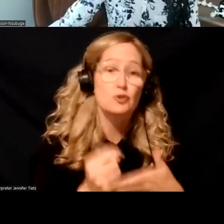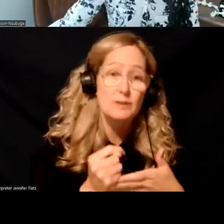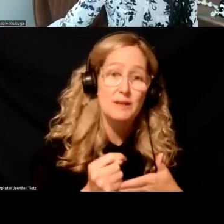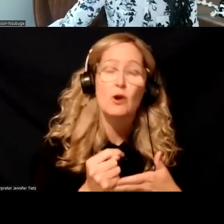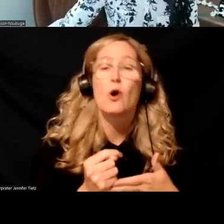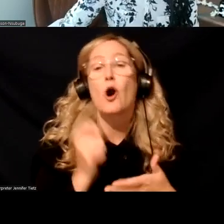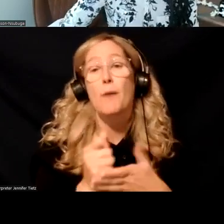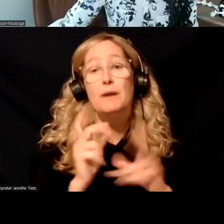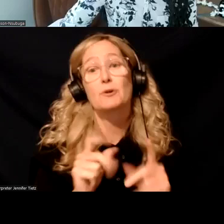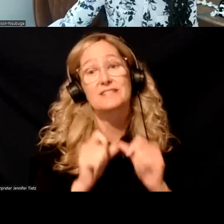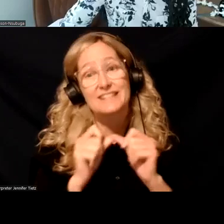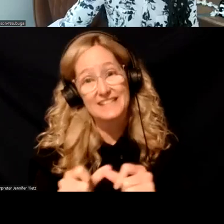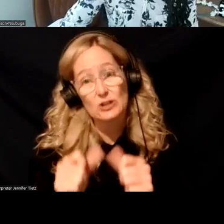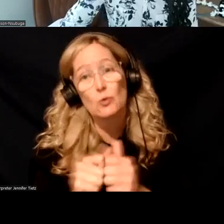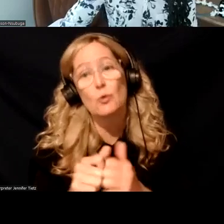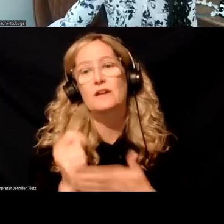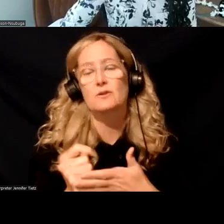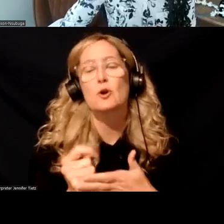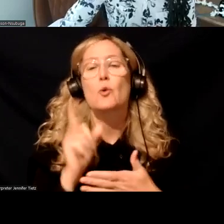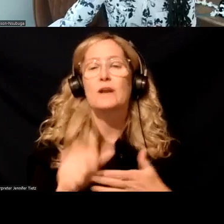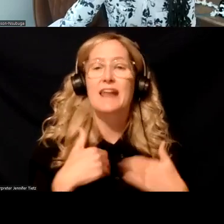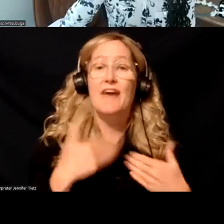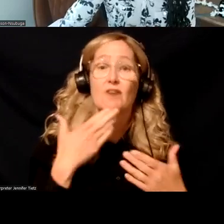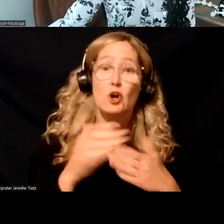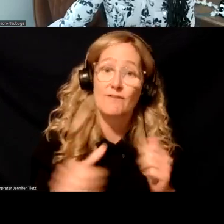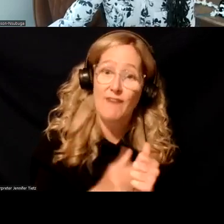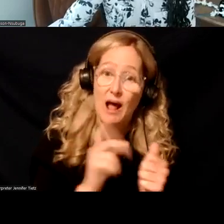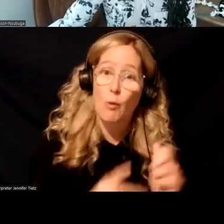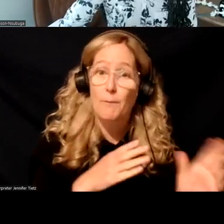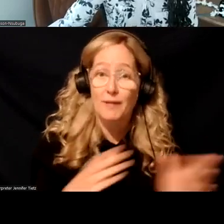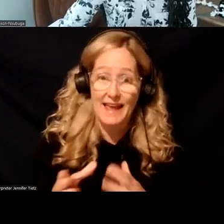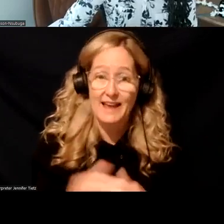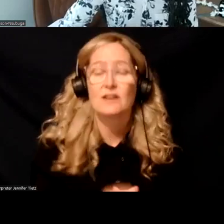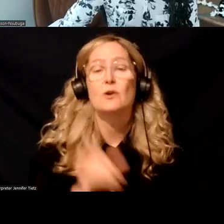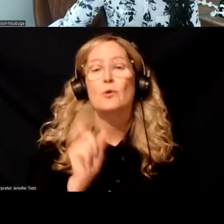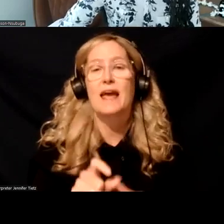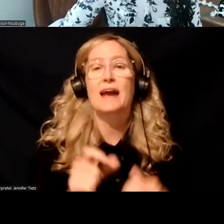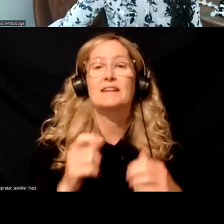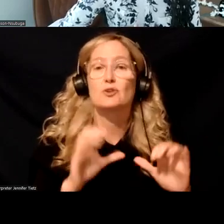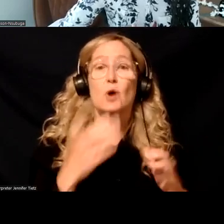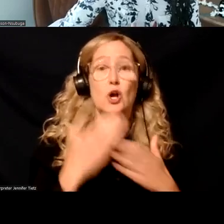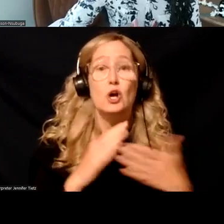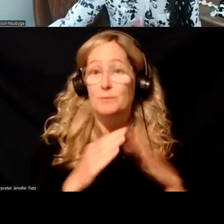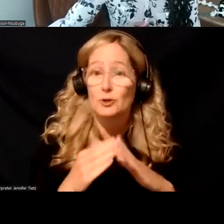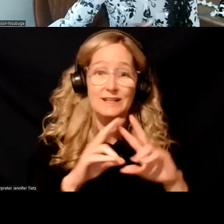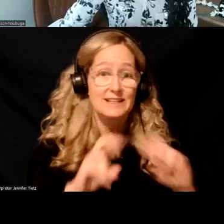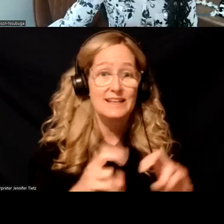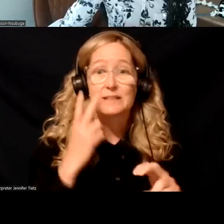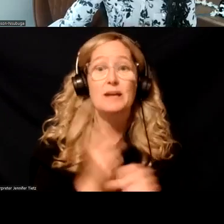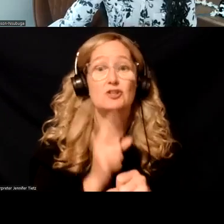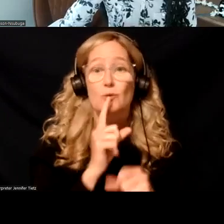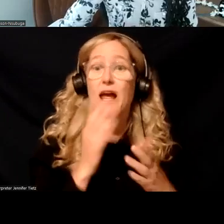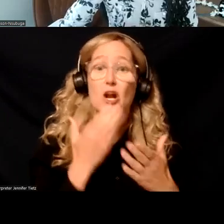someone, um, in, in treatment, we needed to have a good follow-up plan. So we had to do a good community assessment to make sure we had good pathways,